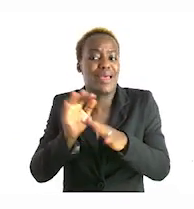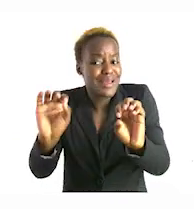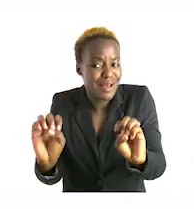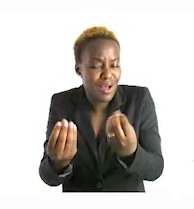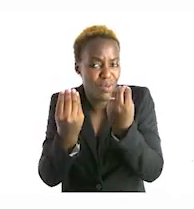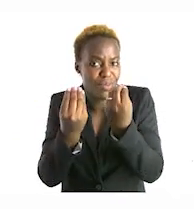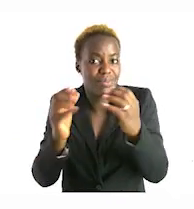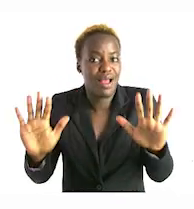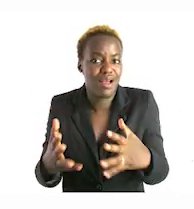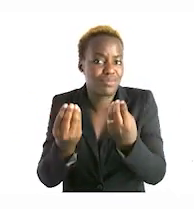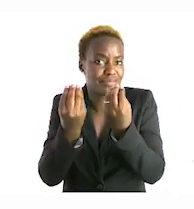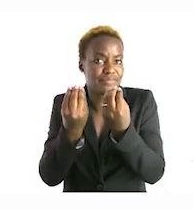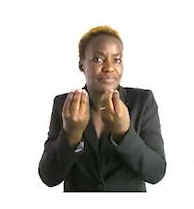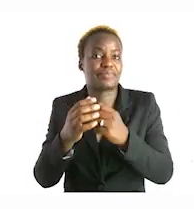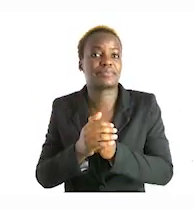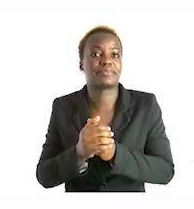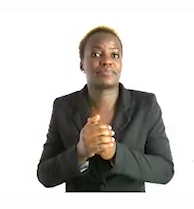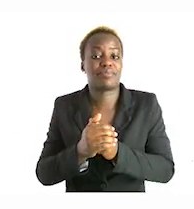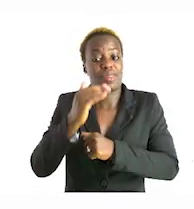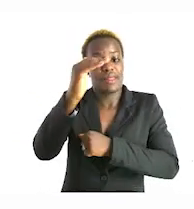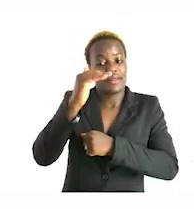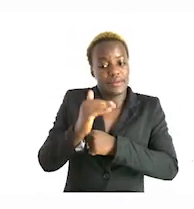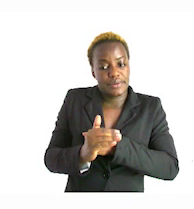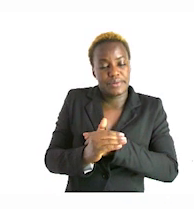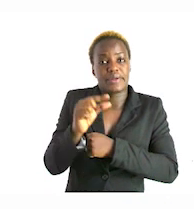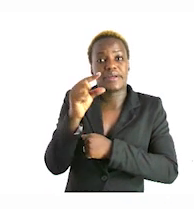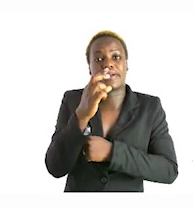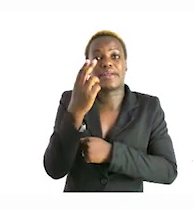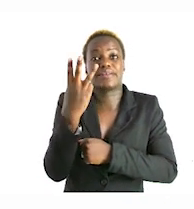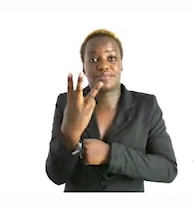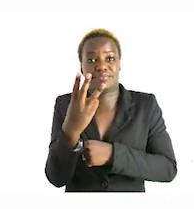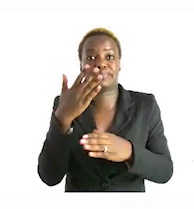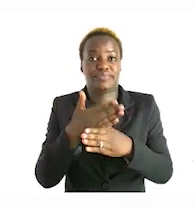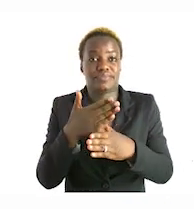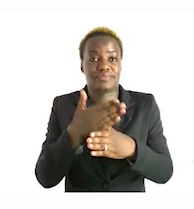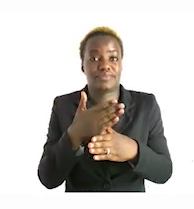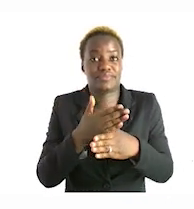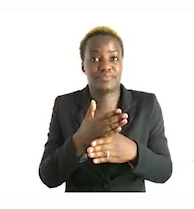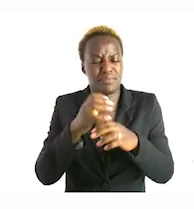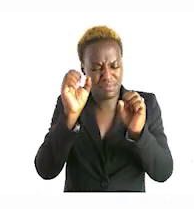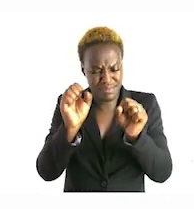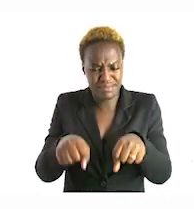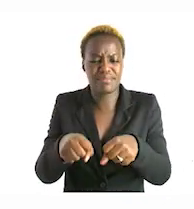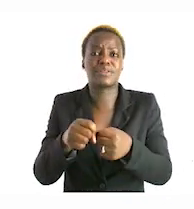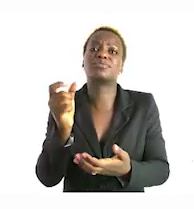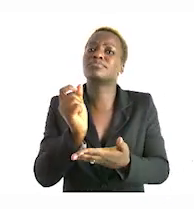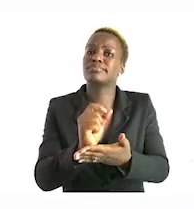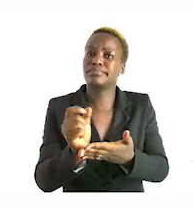now below we have the grade three level and we also need to answer the questions